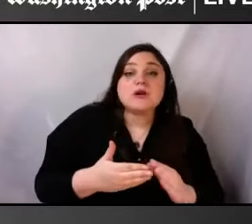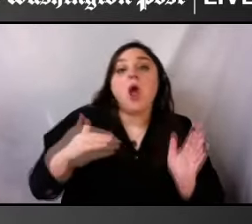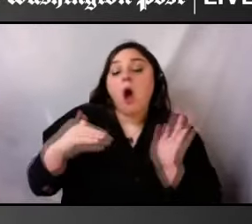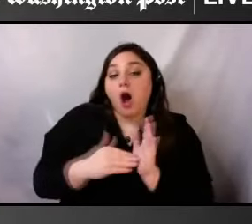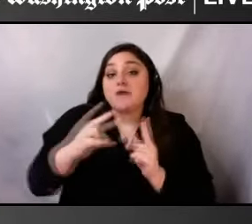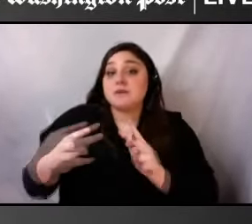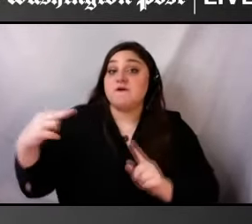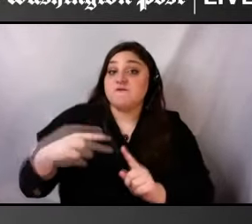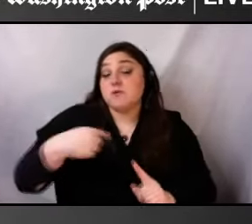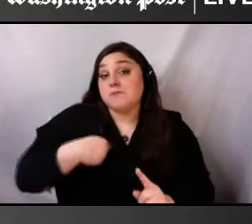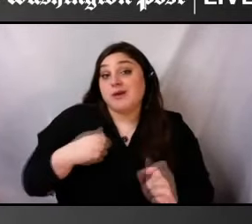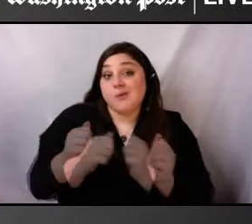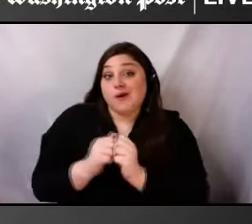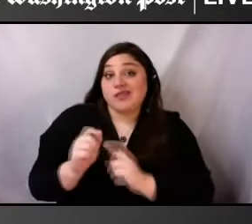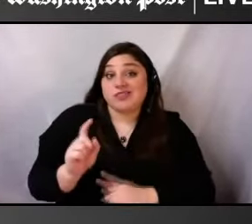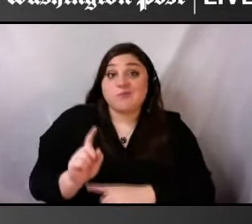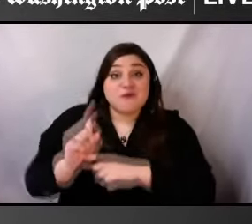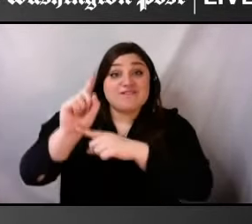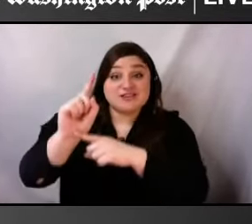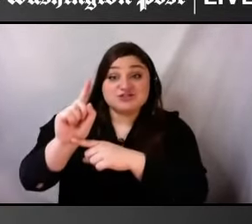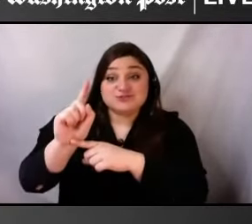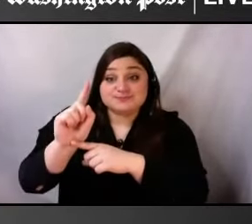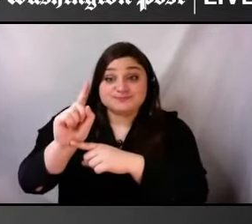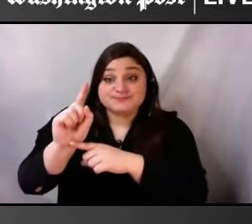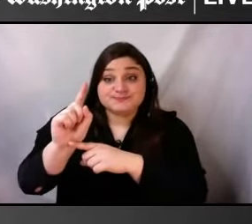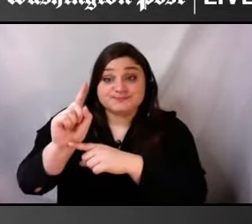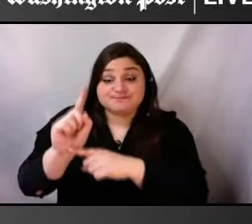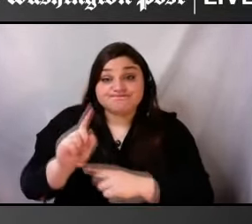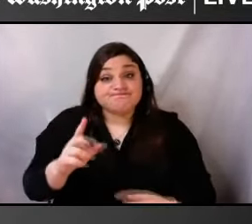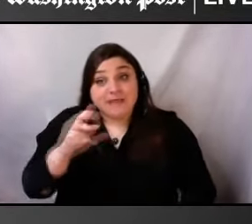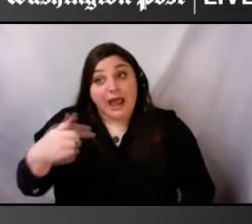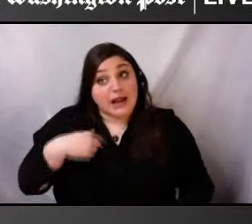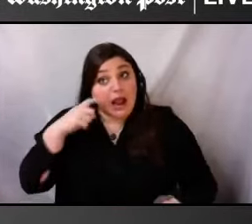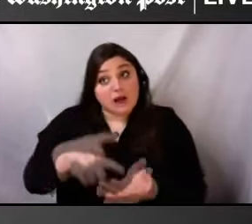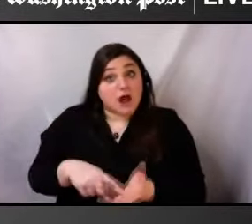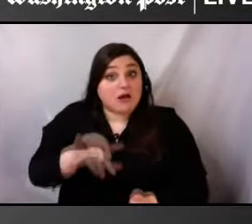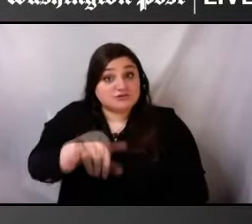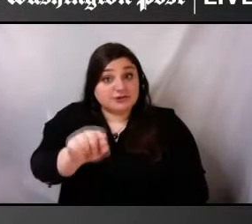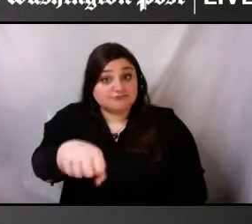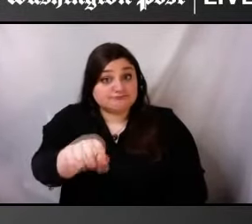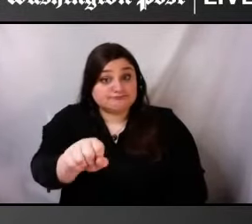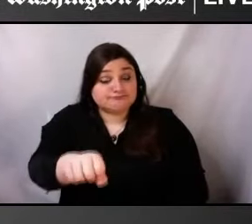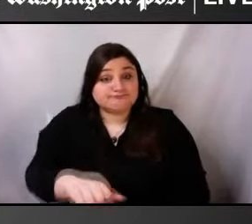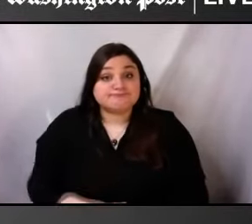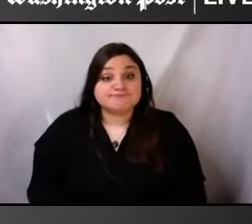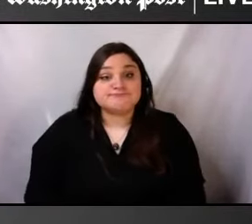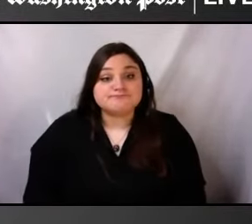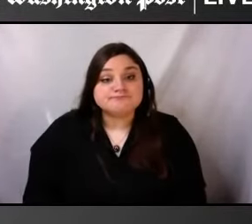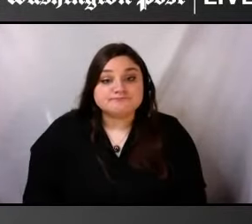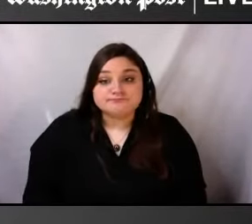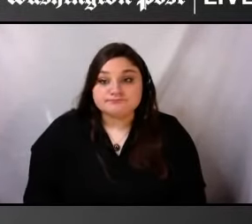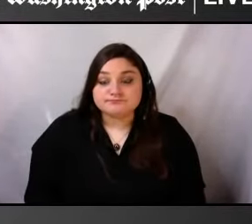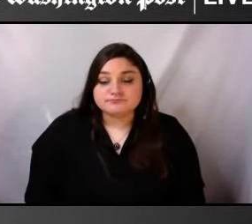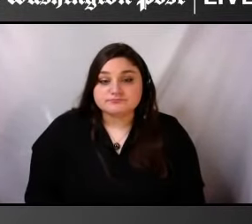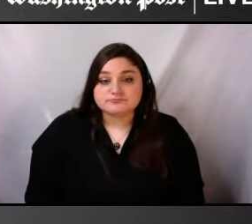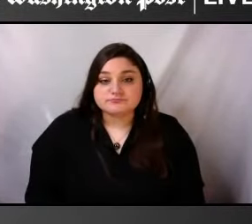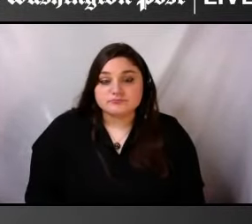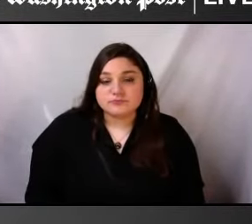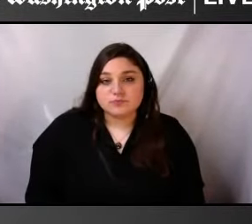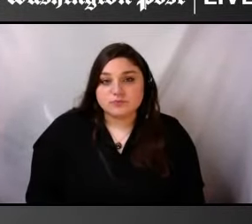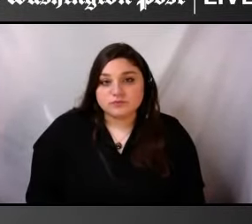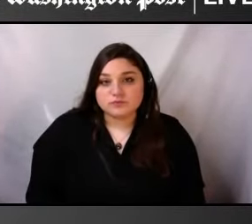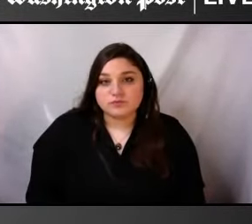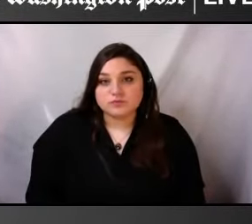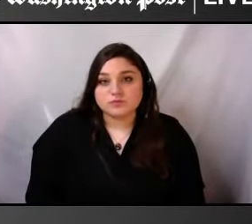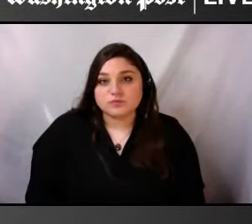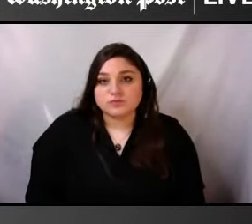The, the, the, the, the, key to ensuring that there's visibility for those of us who